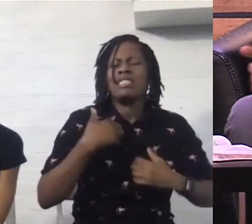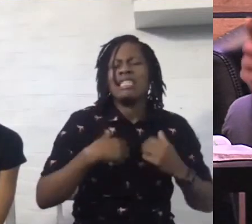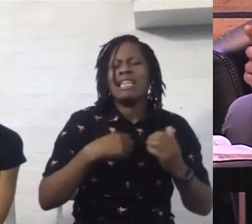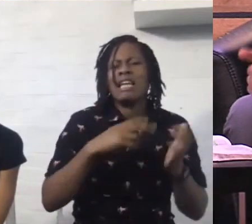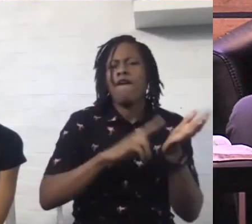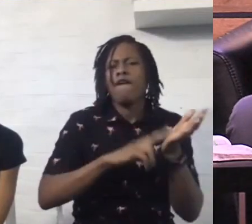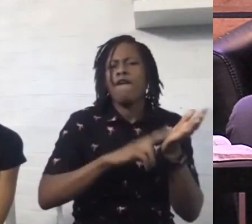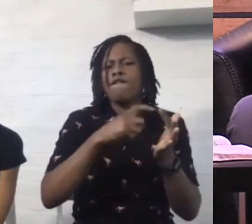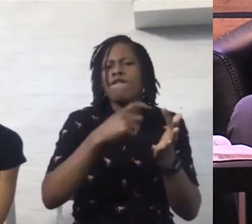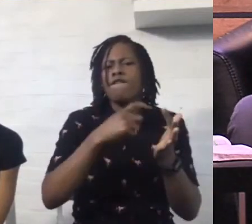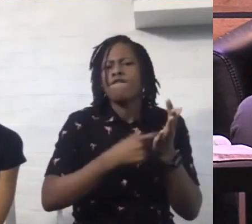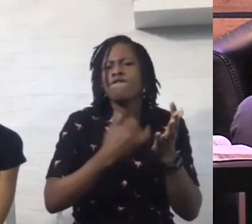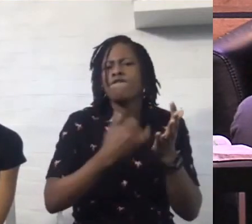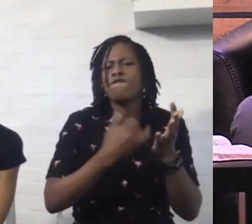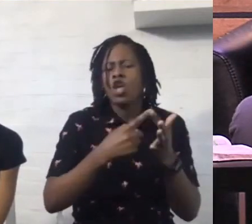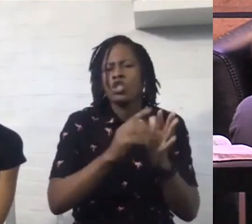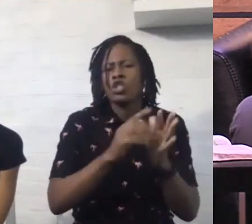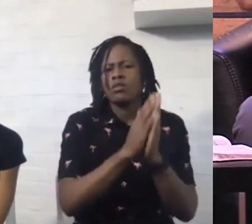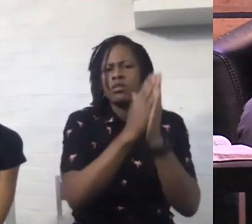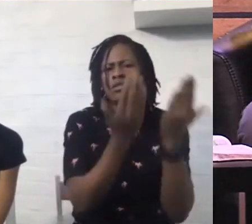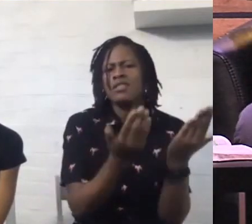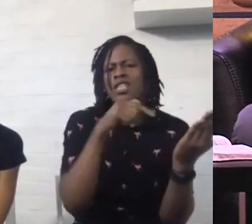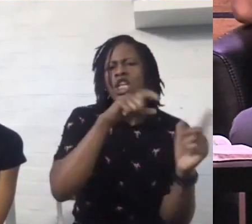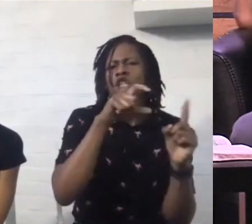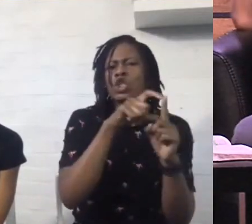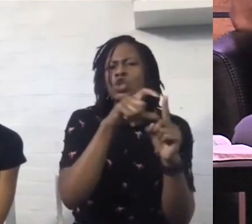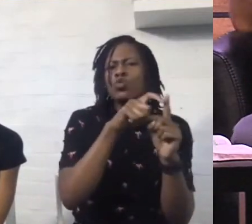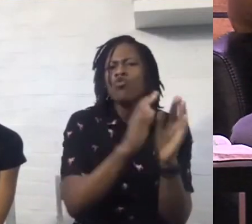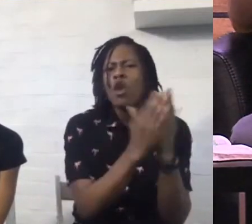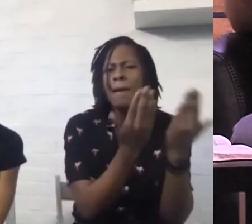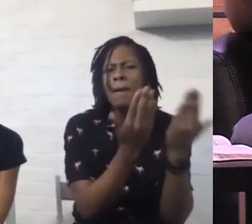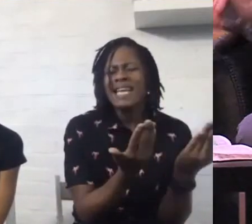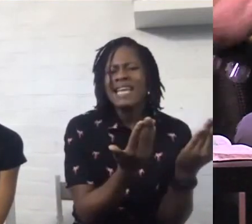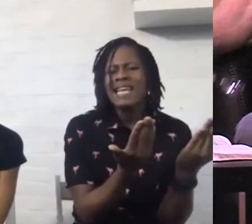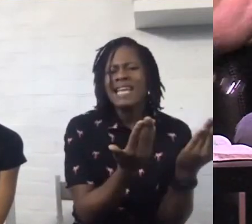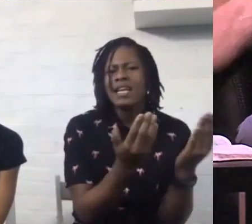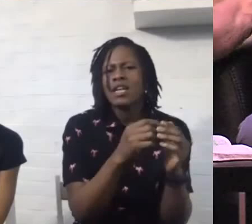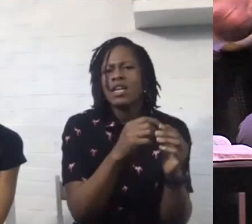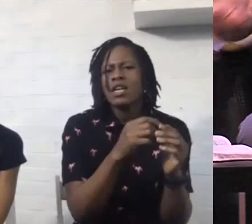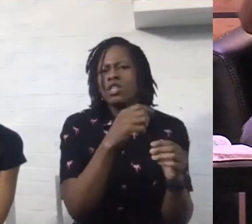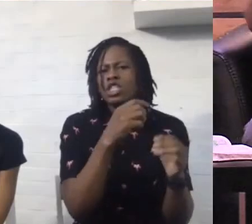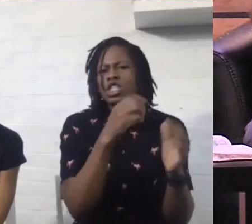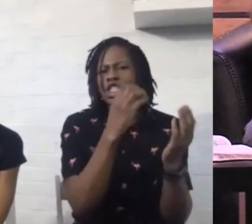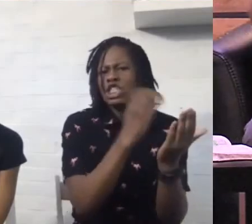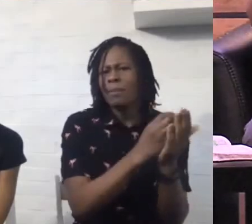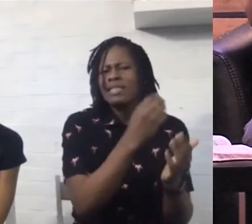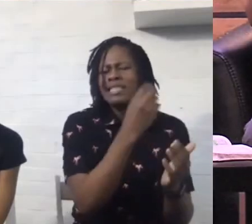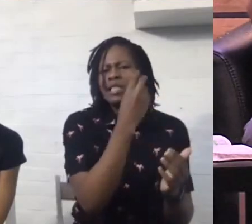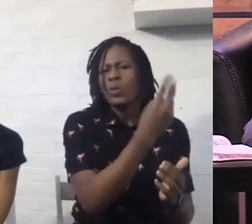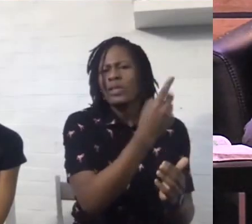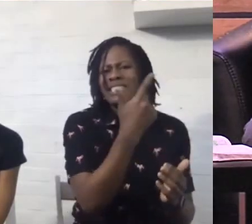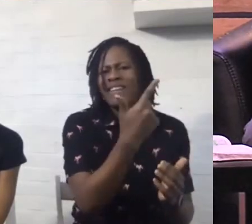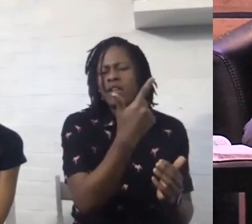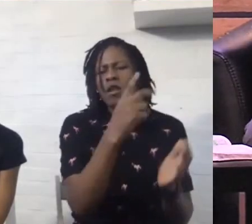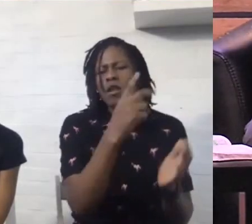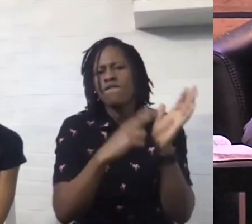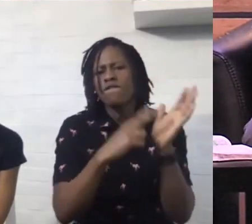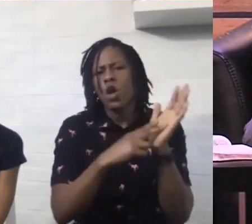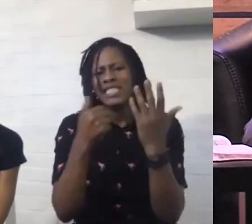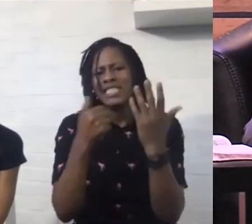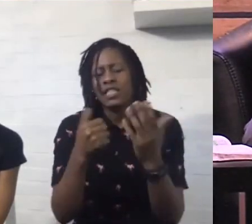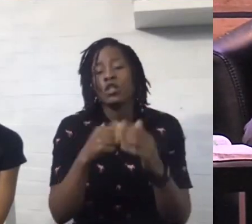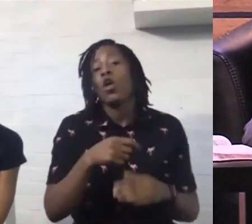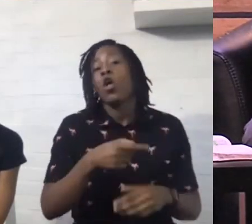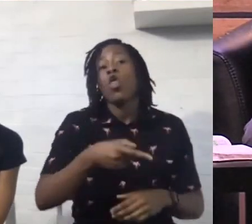Deuteronomy 27, verse 6, where the Lord is describing how the people of Israel